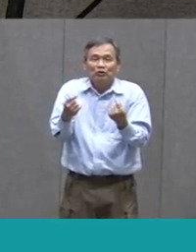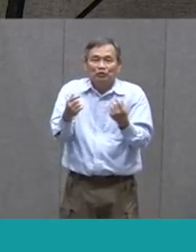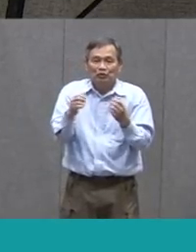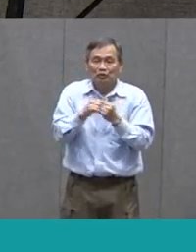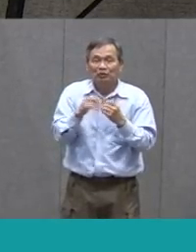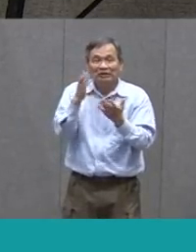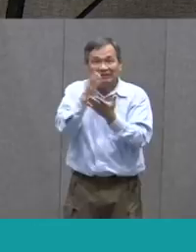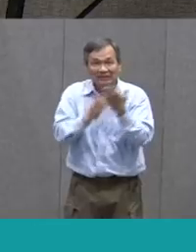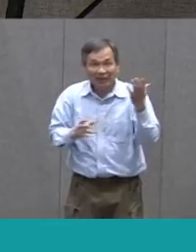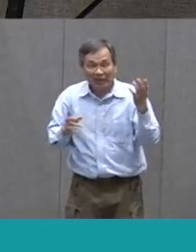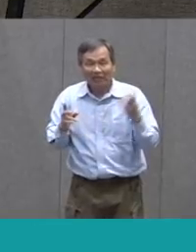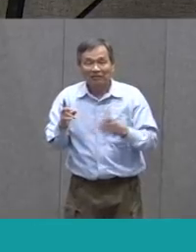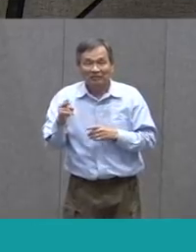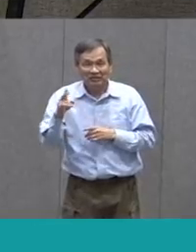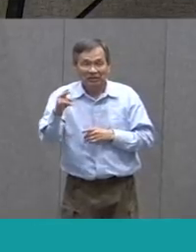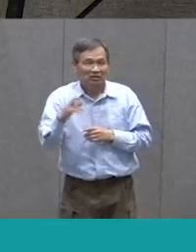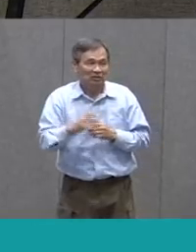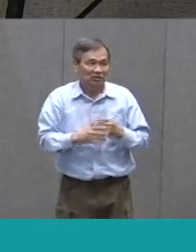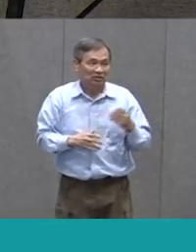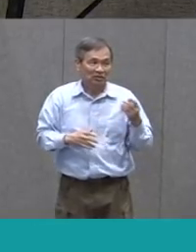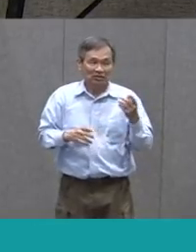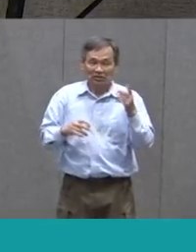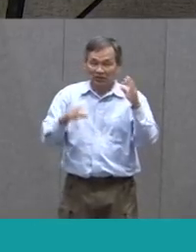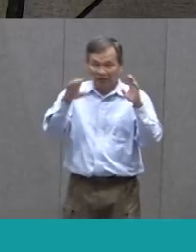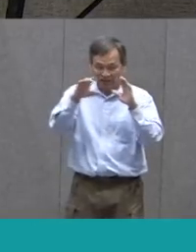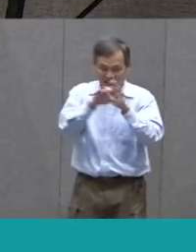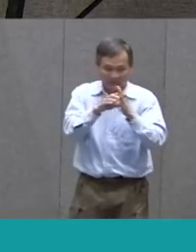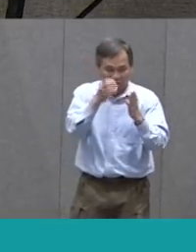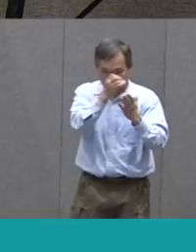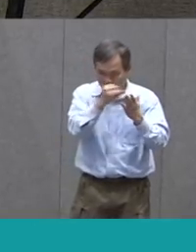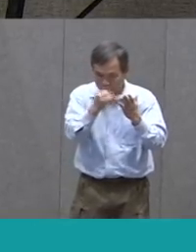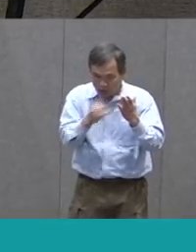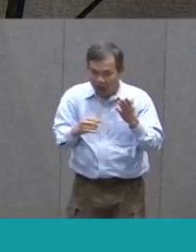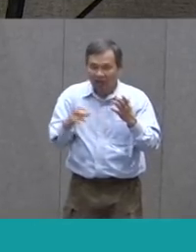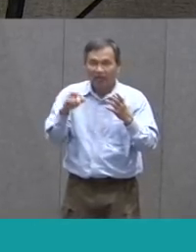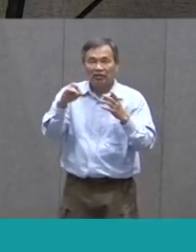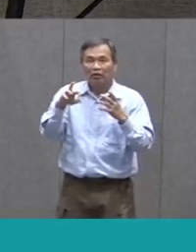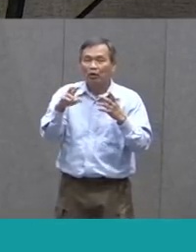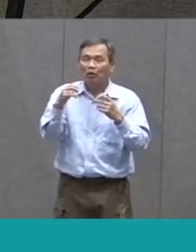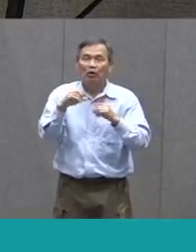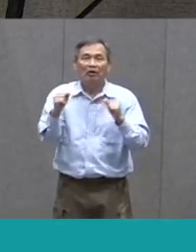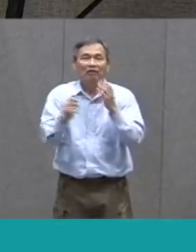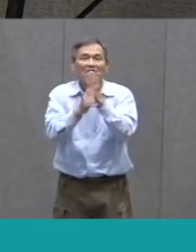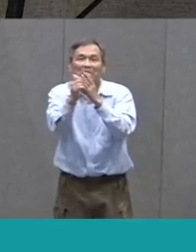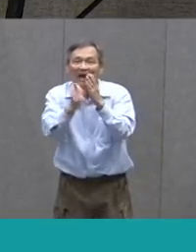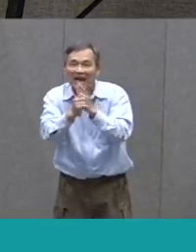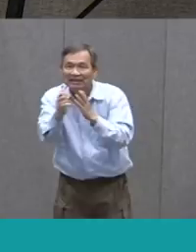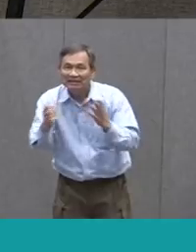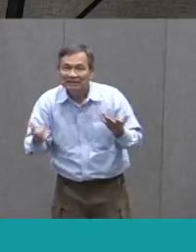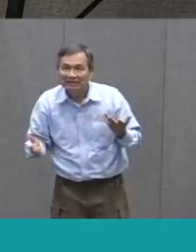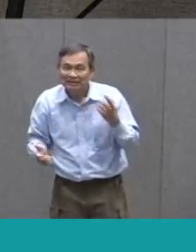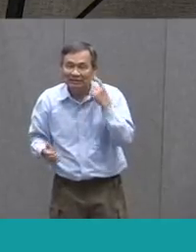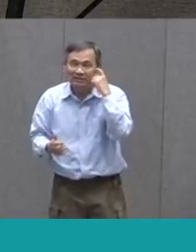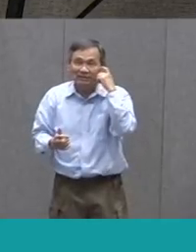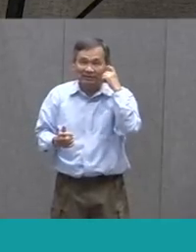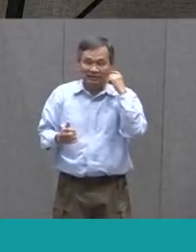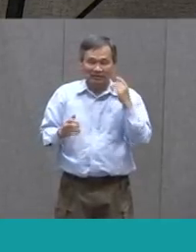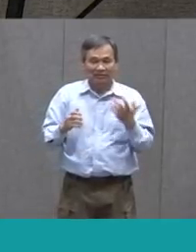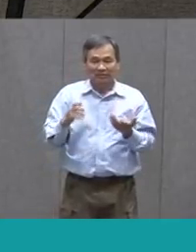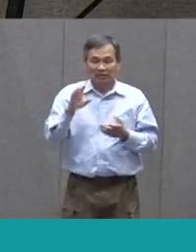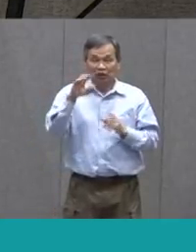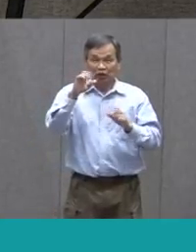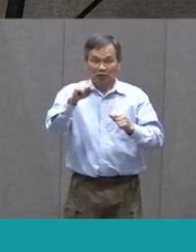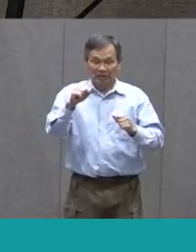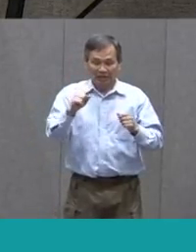a pair of scissors Is you just You can trim out A drawing Or a cutting From a magazine And you can